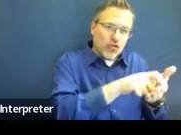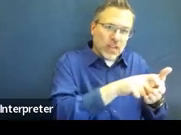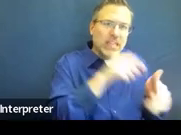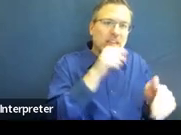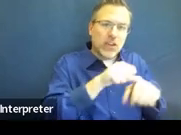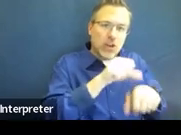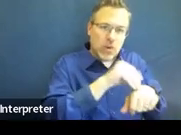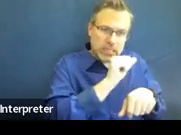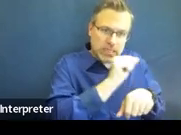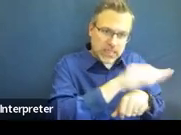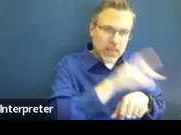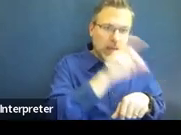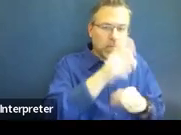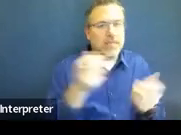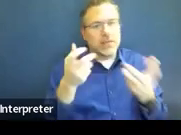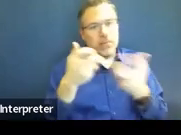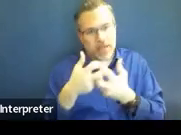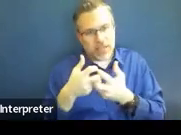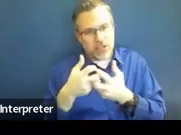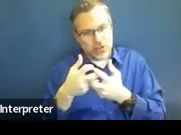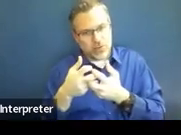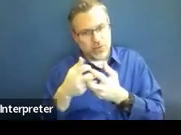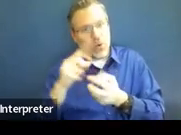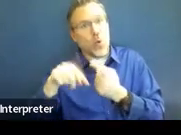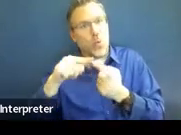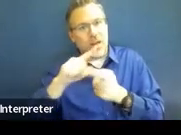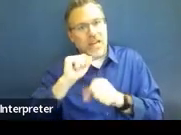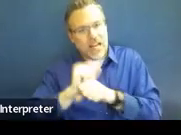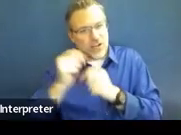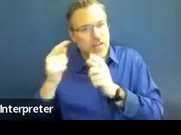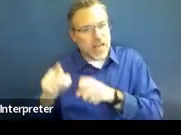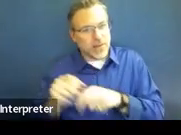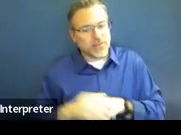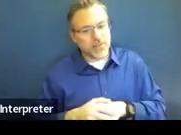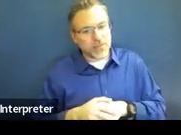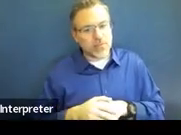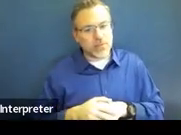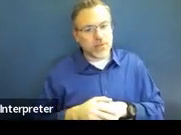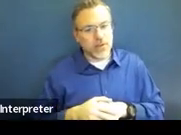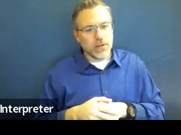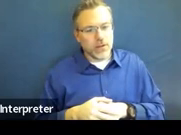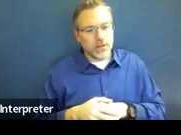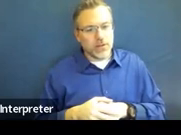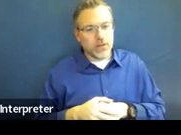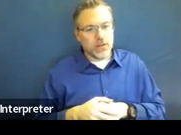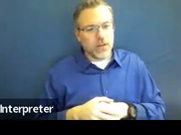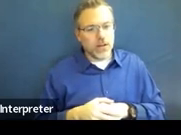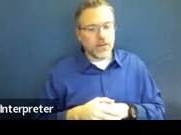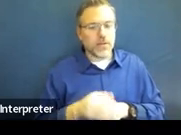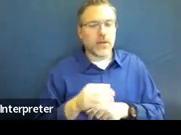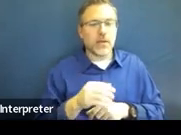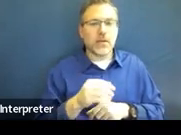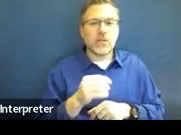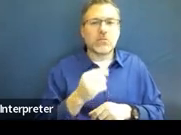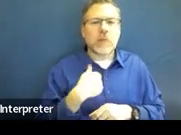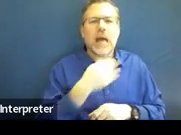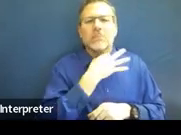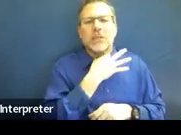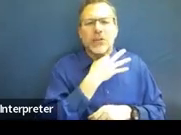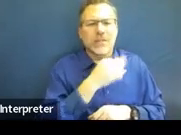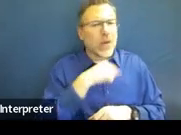meeting and that IEP. We'd love to have folks add in chat what they do, just out of curiosity.